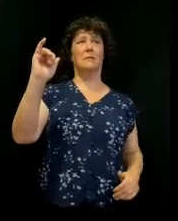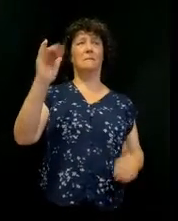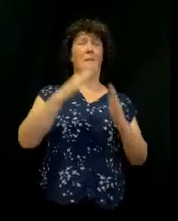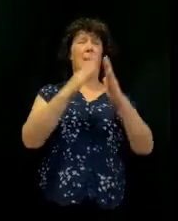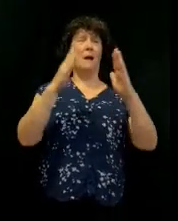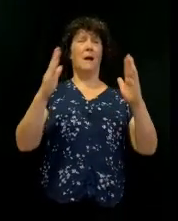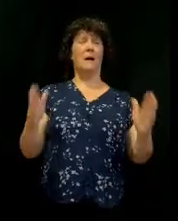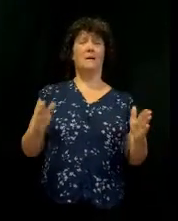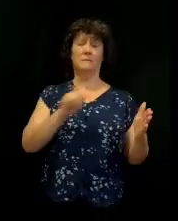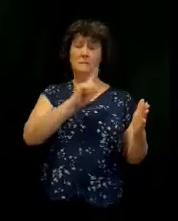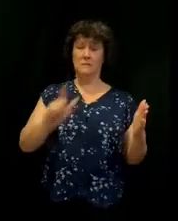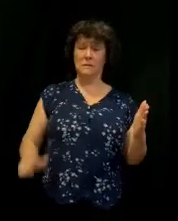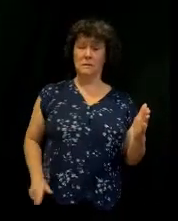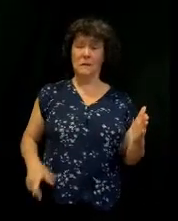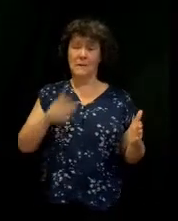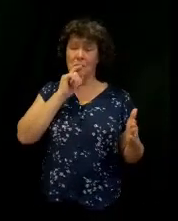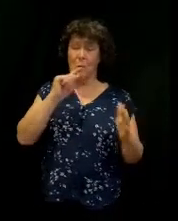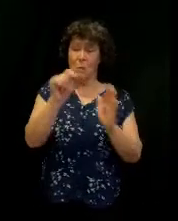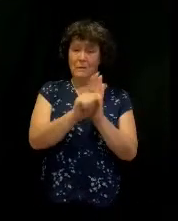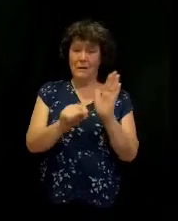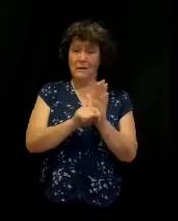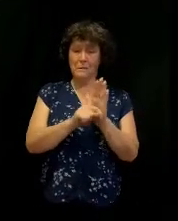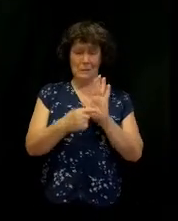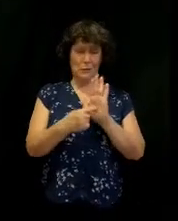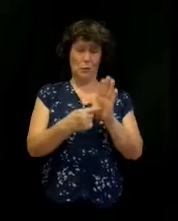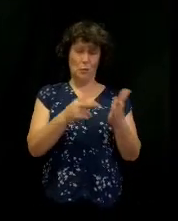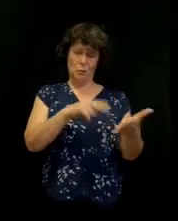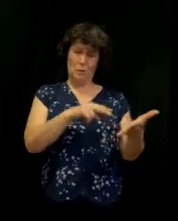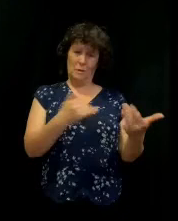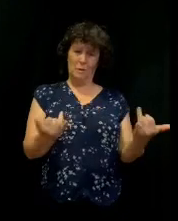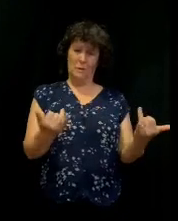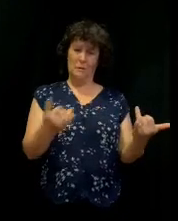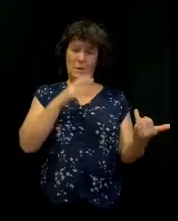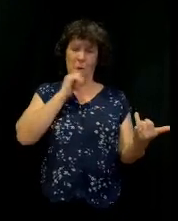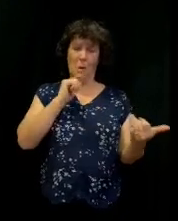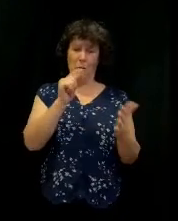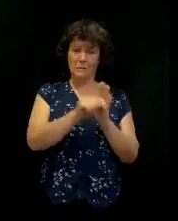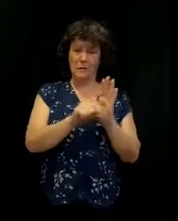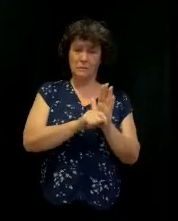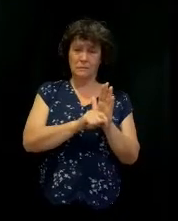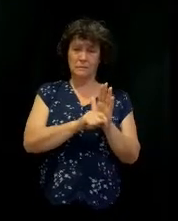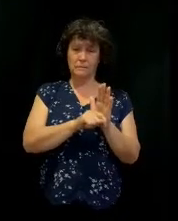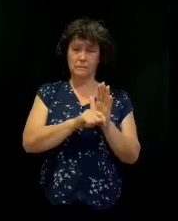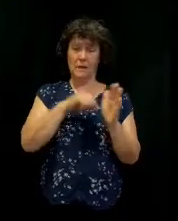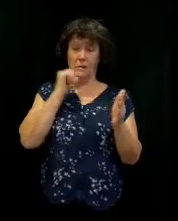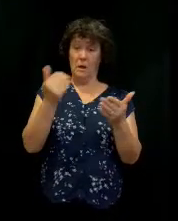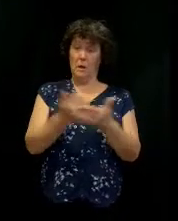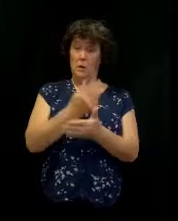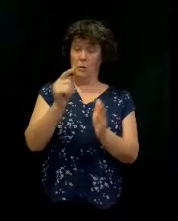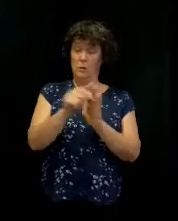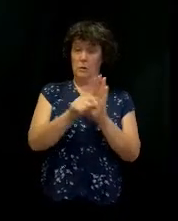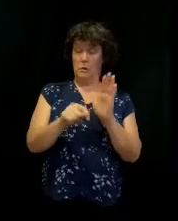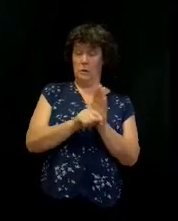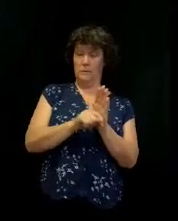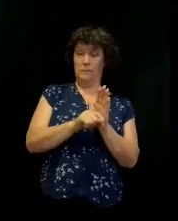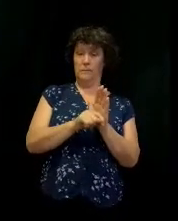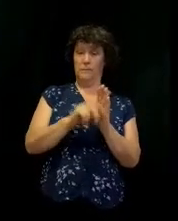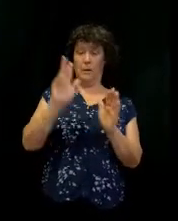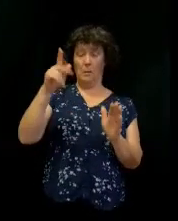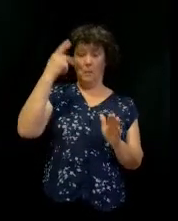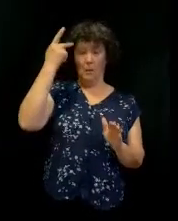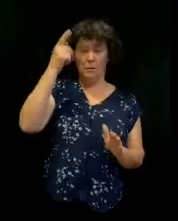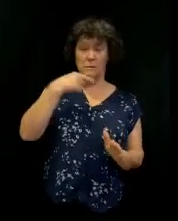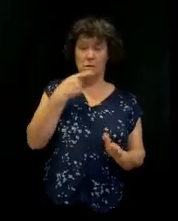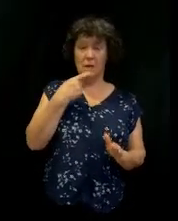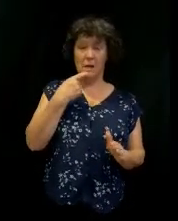The house of the Lord. Now this is Old Testament. This is the Old Testament. Not the New Testament, which Paul said that the